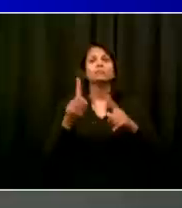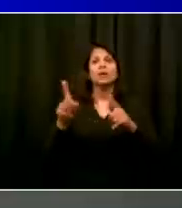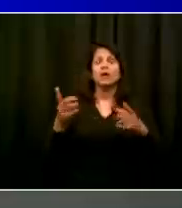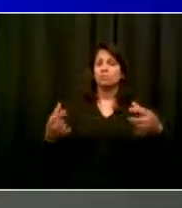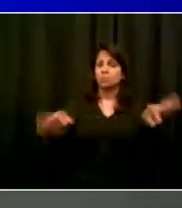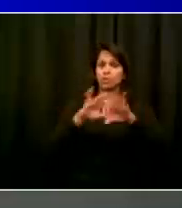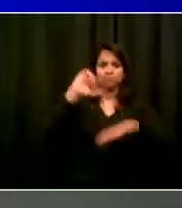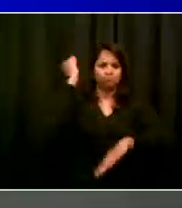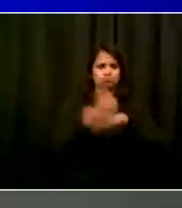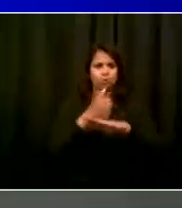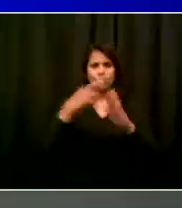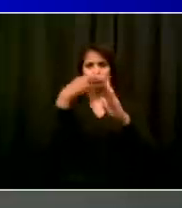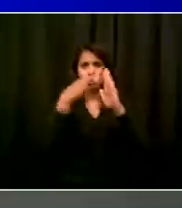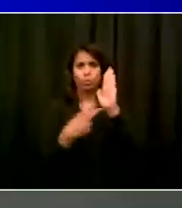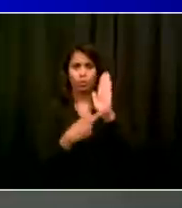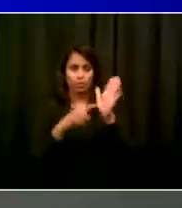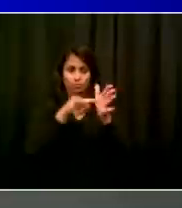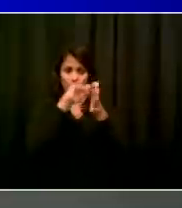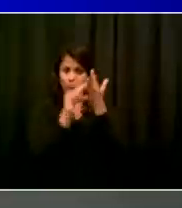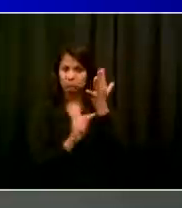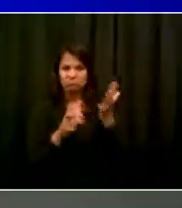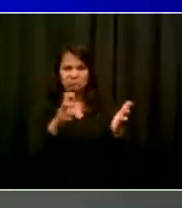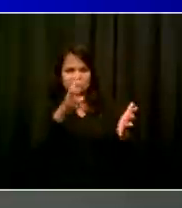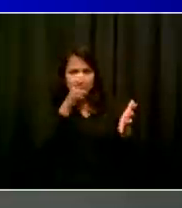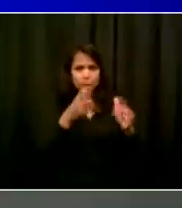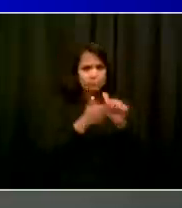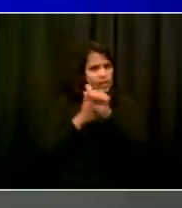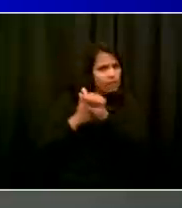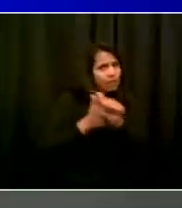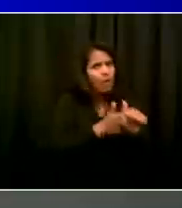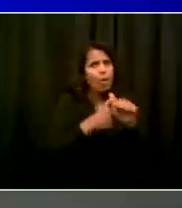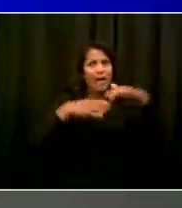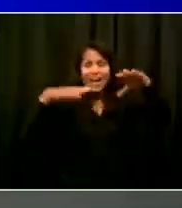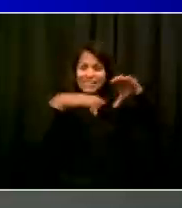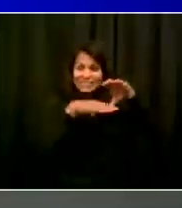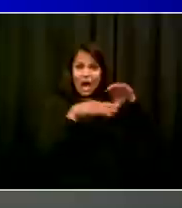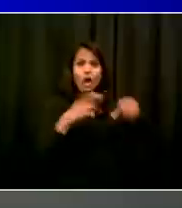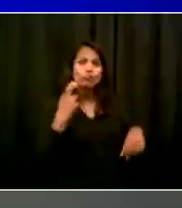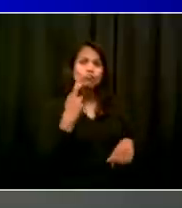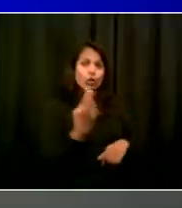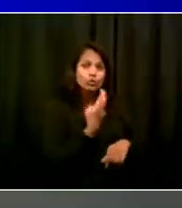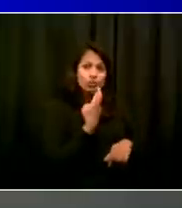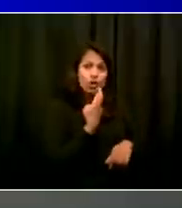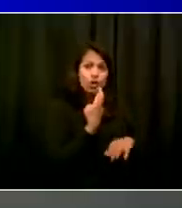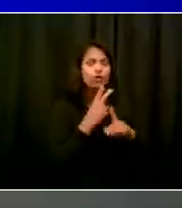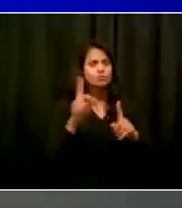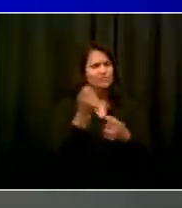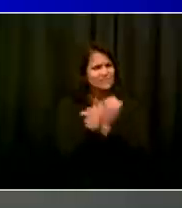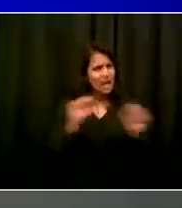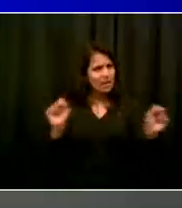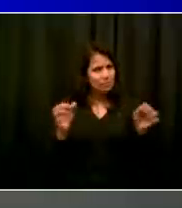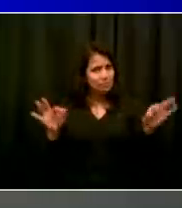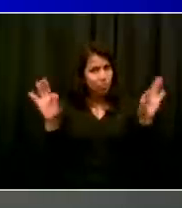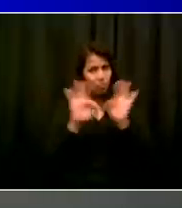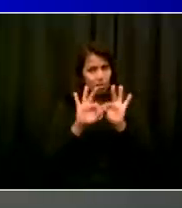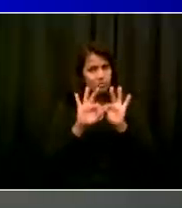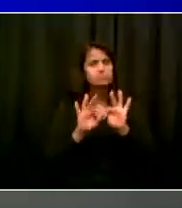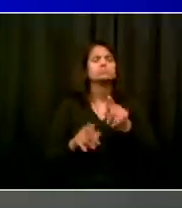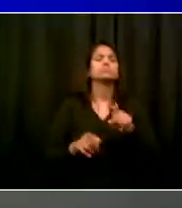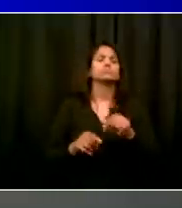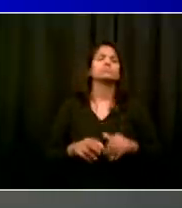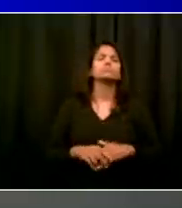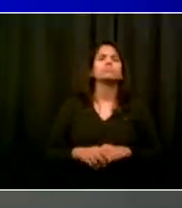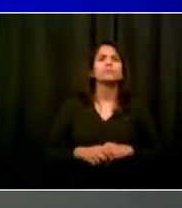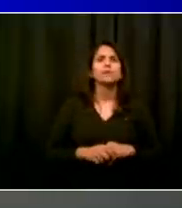communication has happened with the restaurant industry to make sure everyone understands that temperature checks must be conducted at the front door for anyone